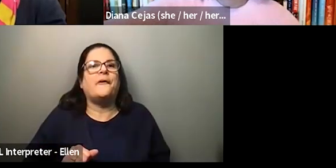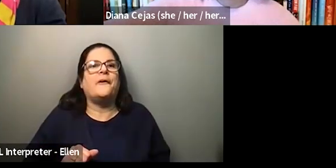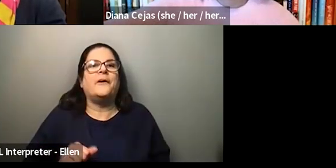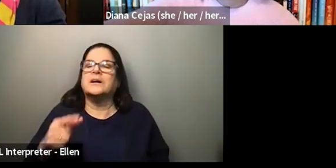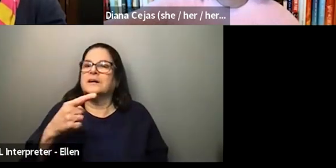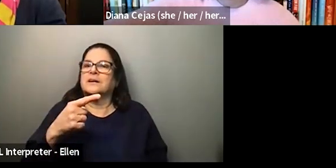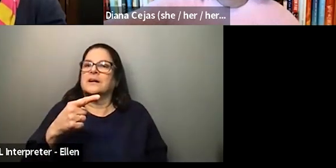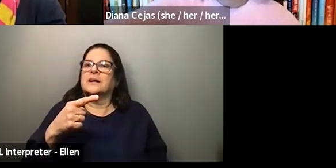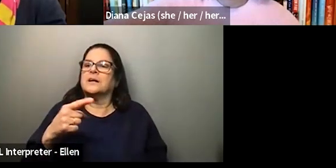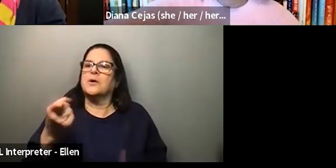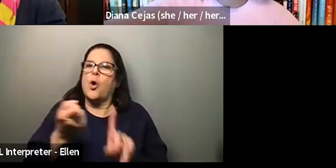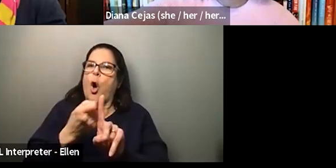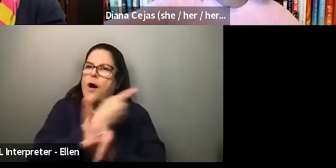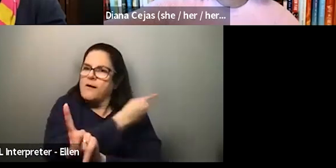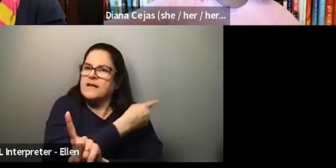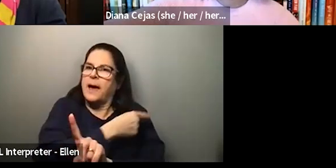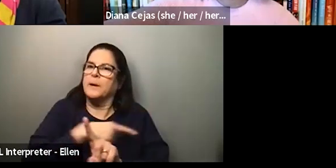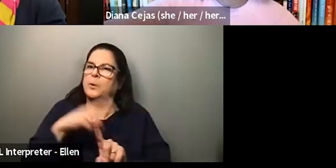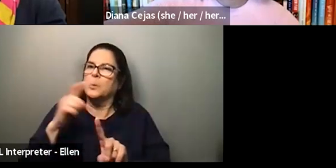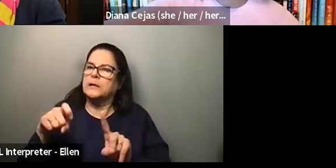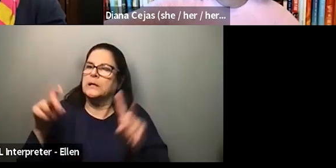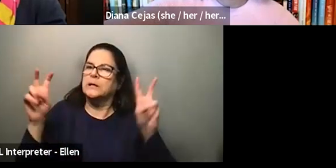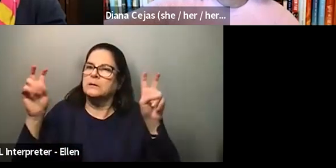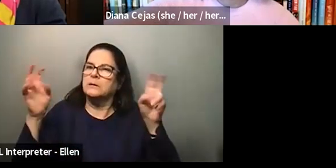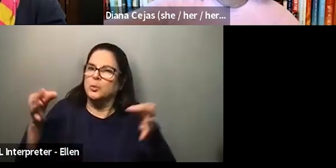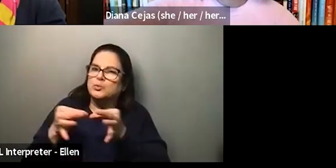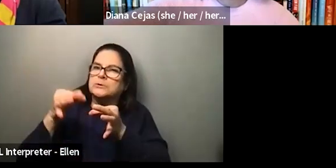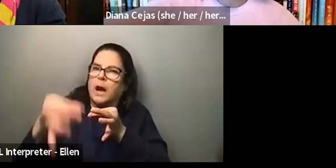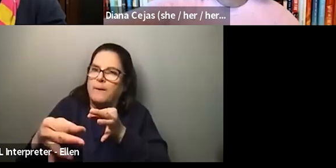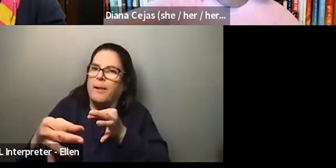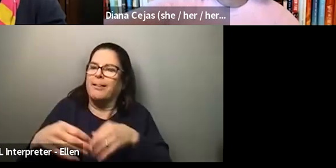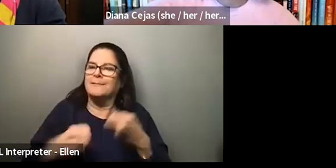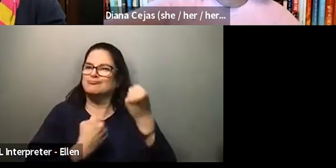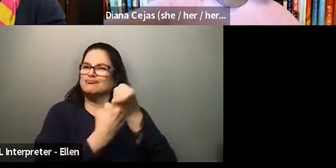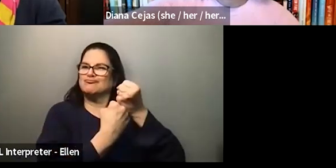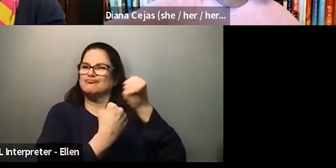we need to table this and go to the next thing. So I, the allyship has really